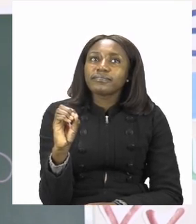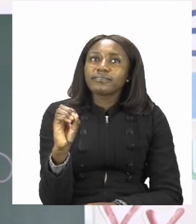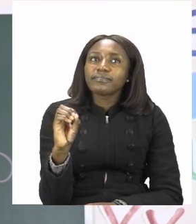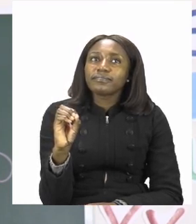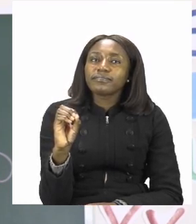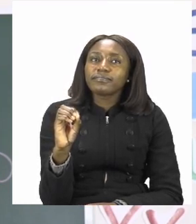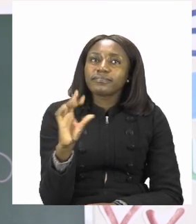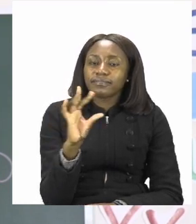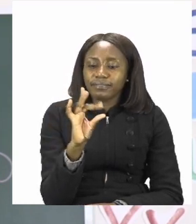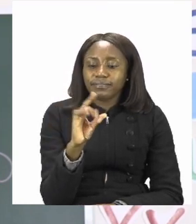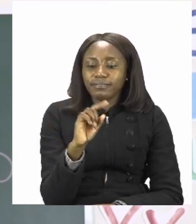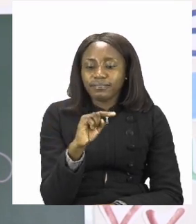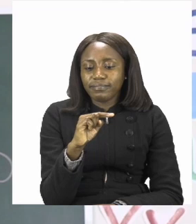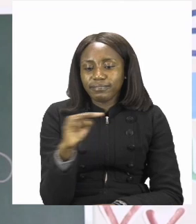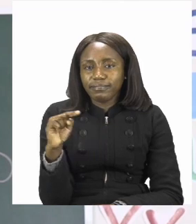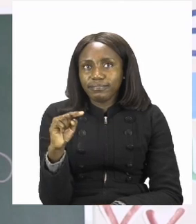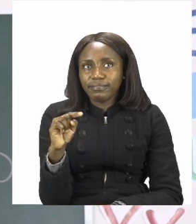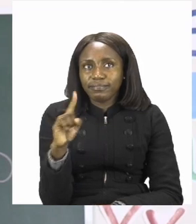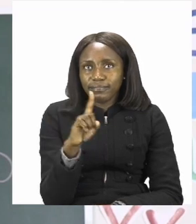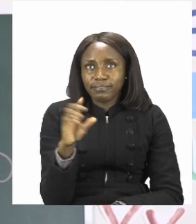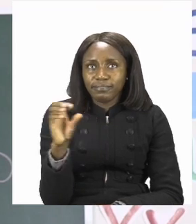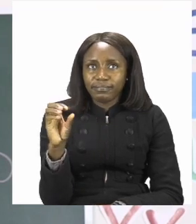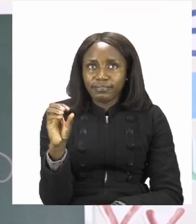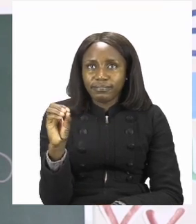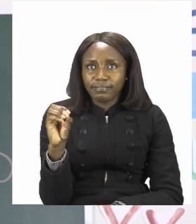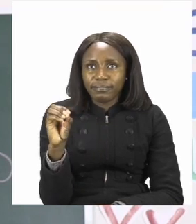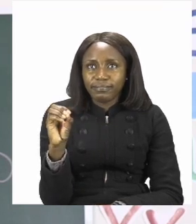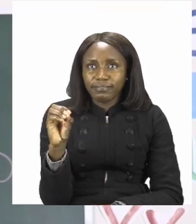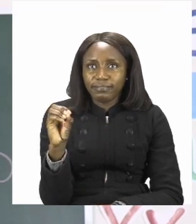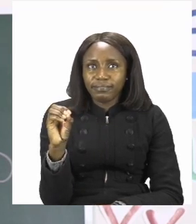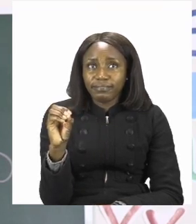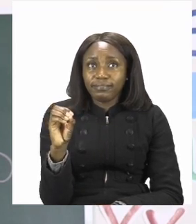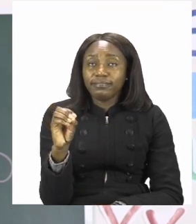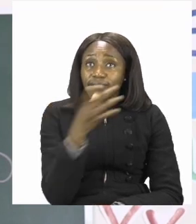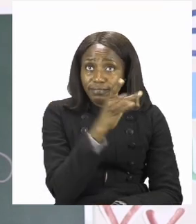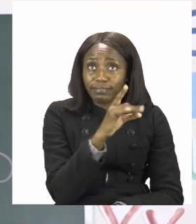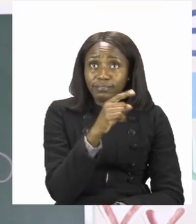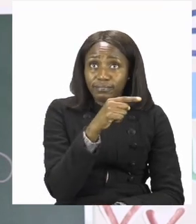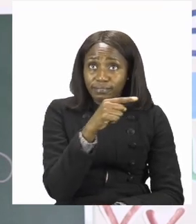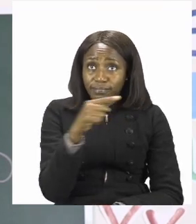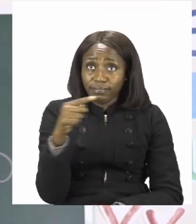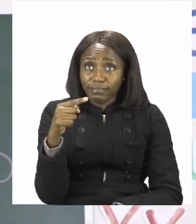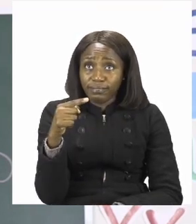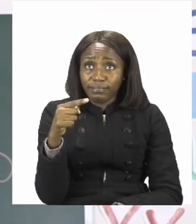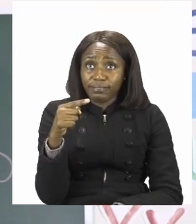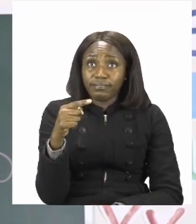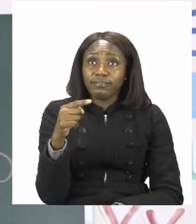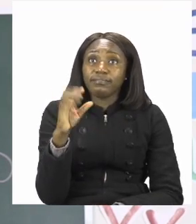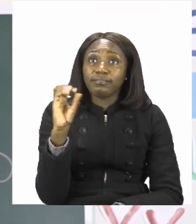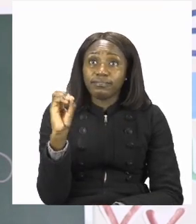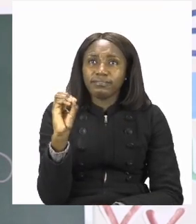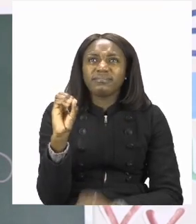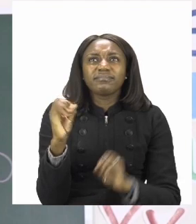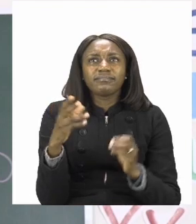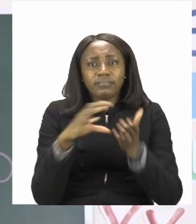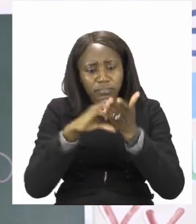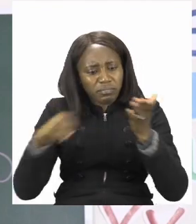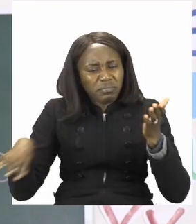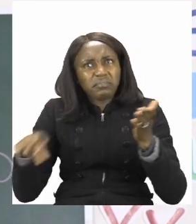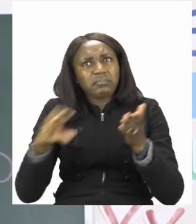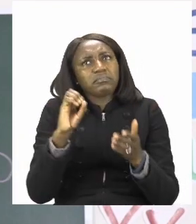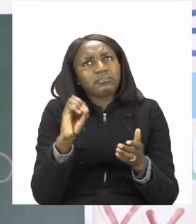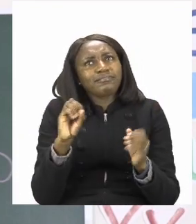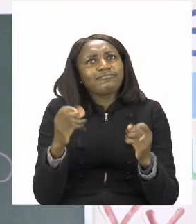say eight minus zero. If I have eight and I take away zero,